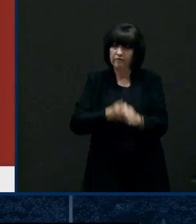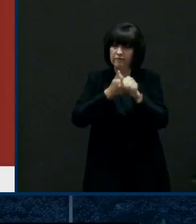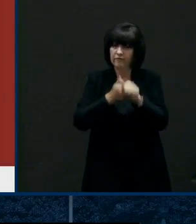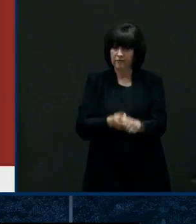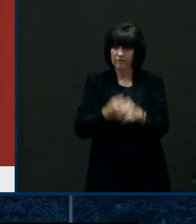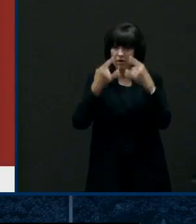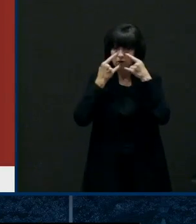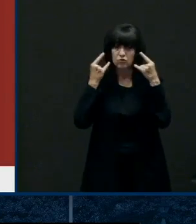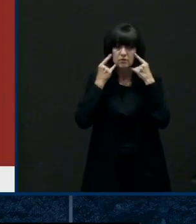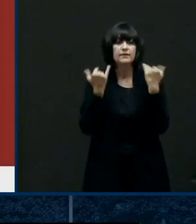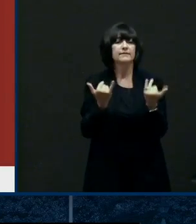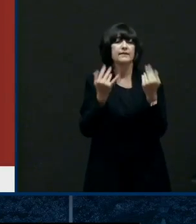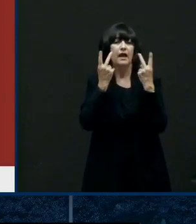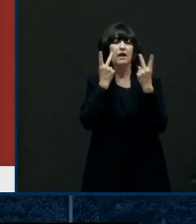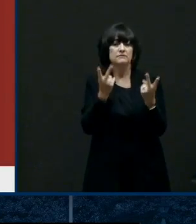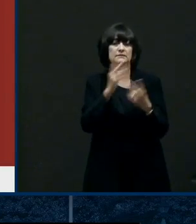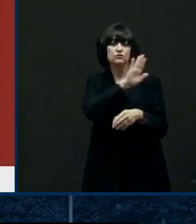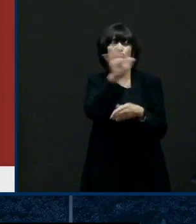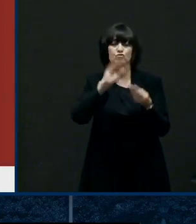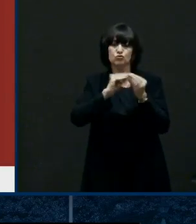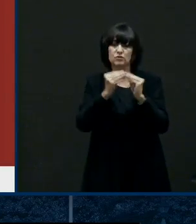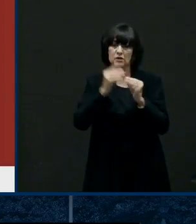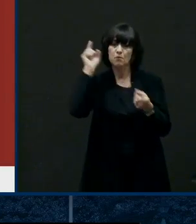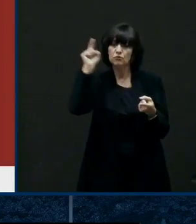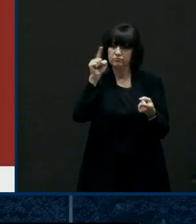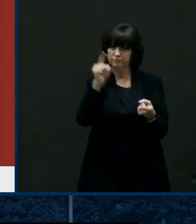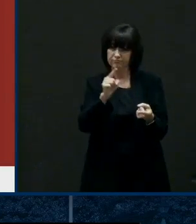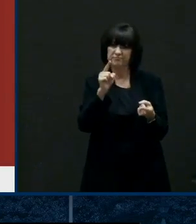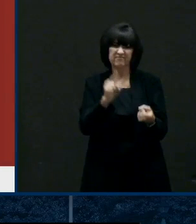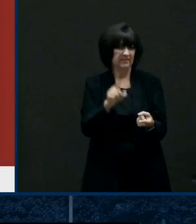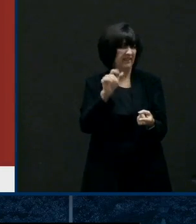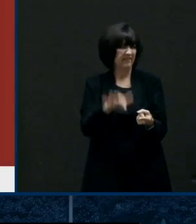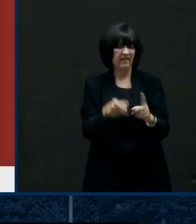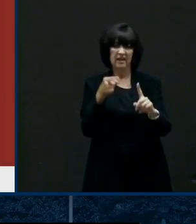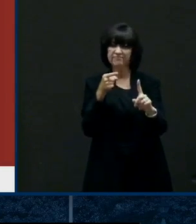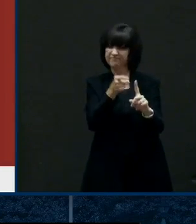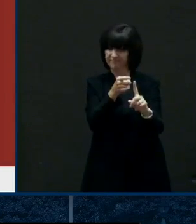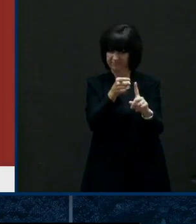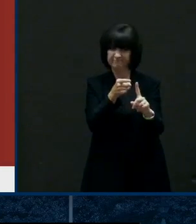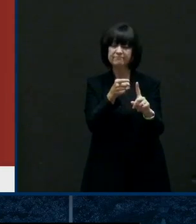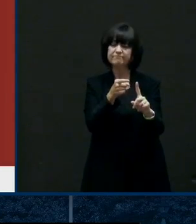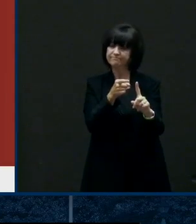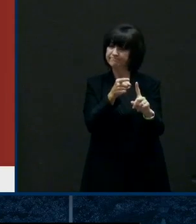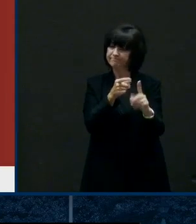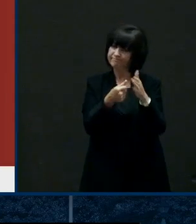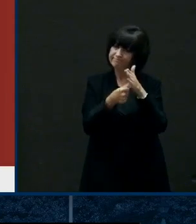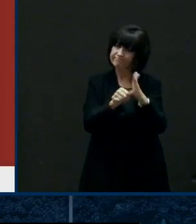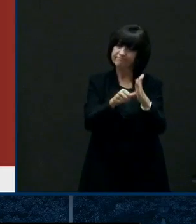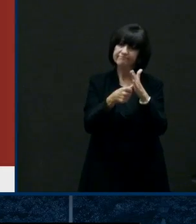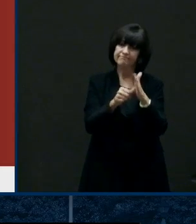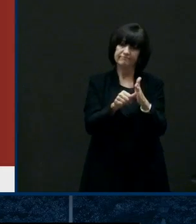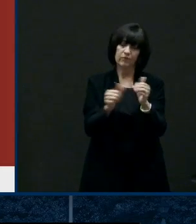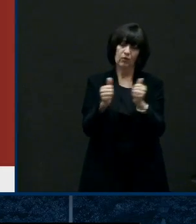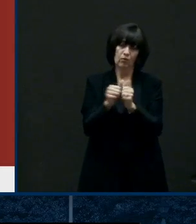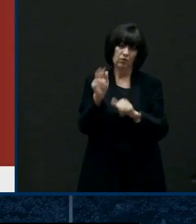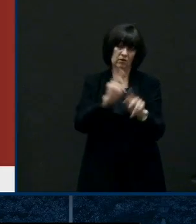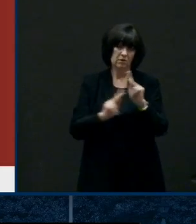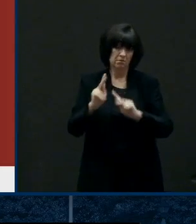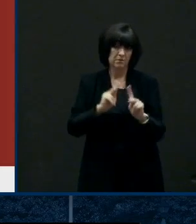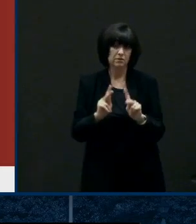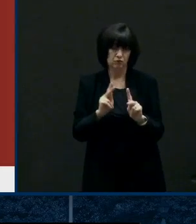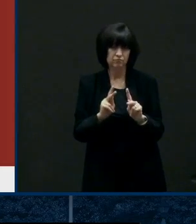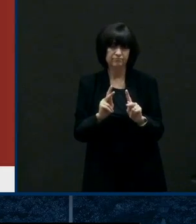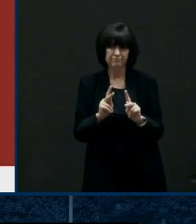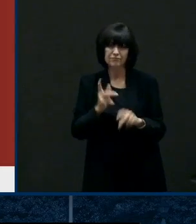on mask wearing and social distancing they are the main tools that we have uh each of us can can employ those